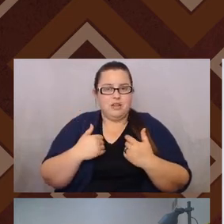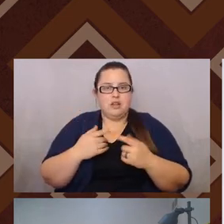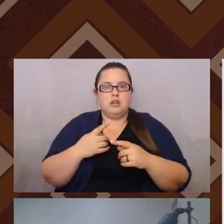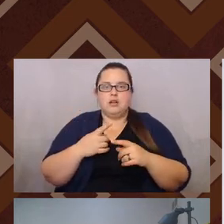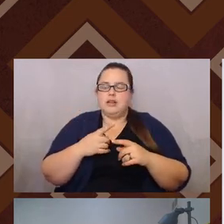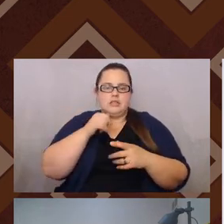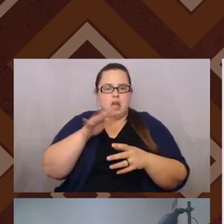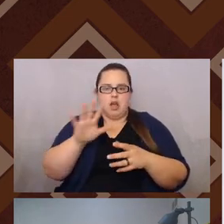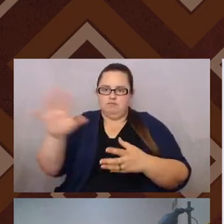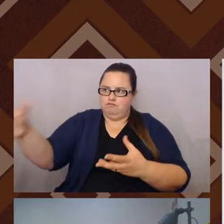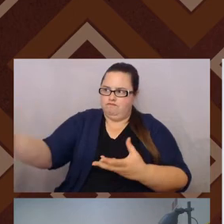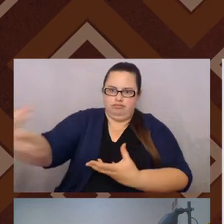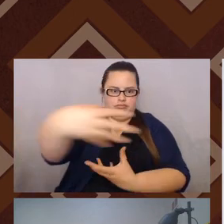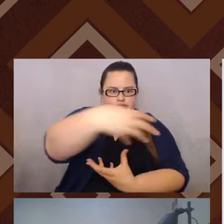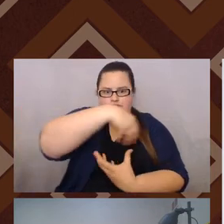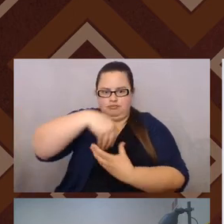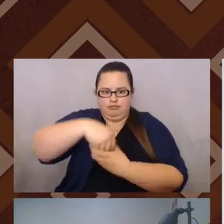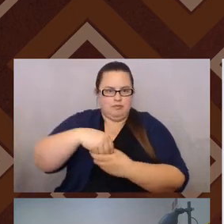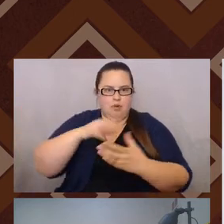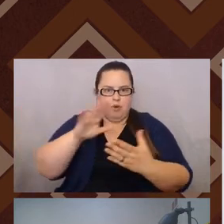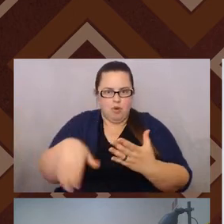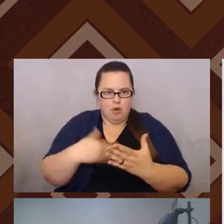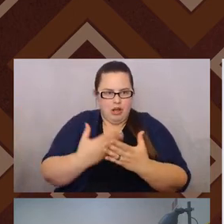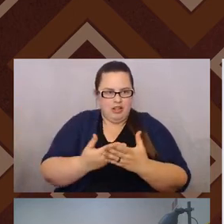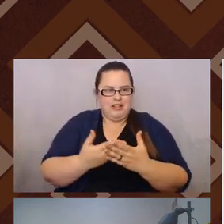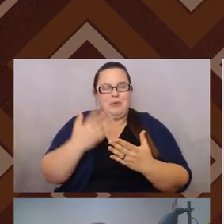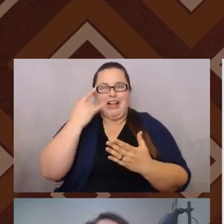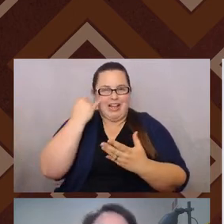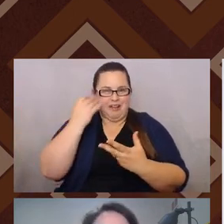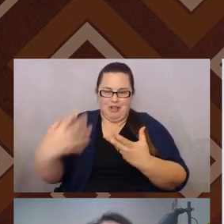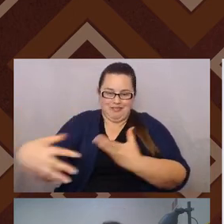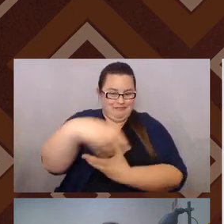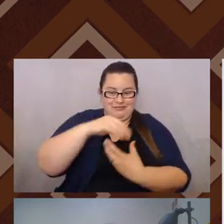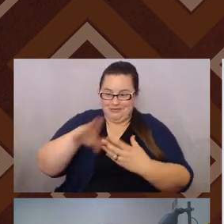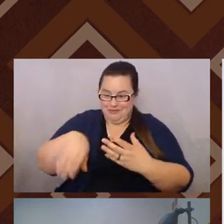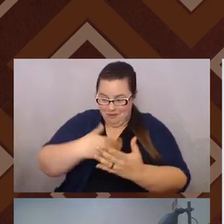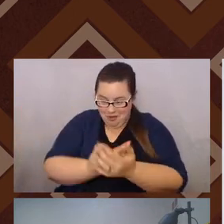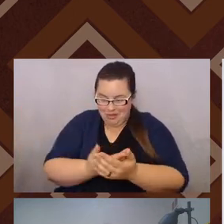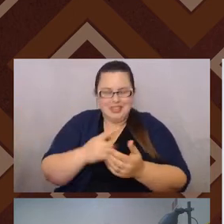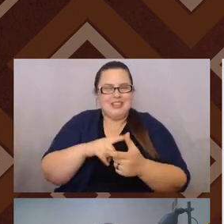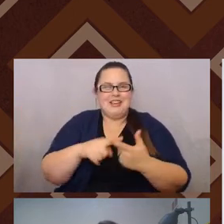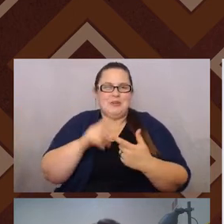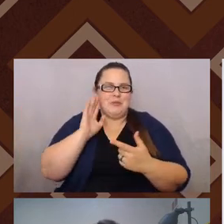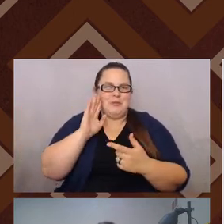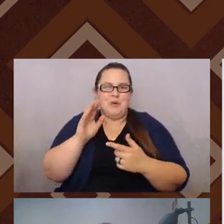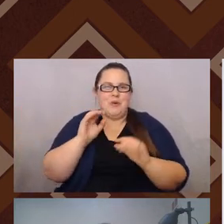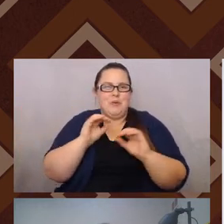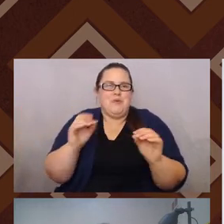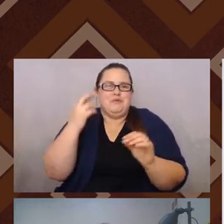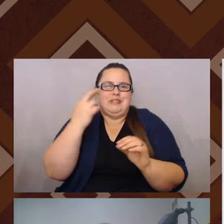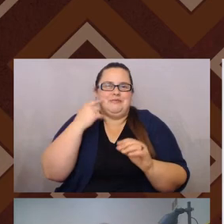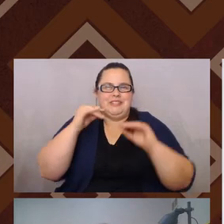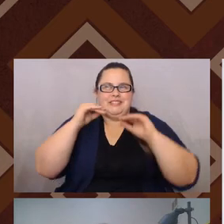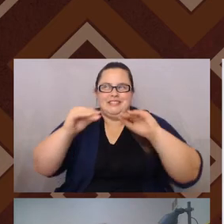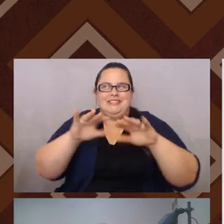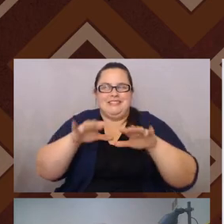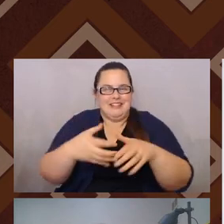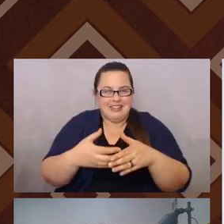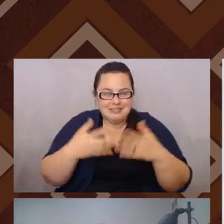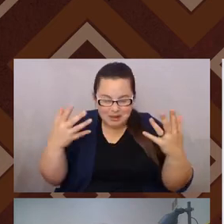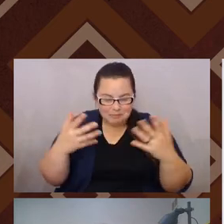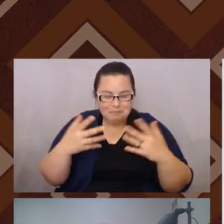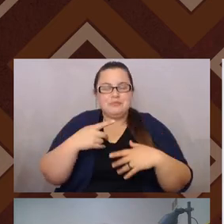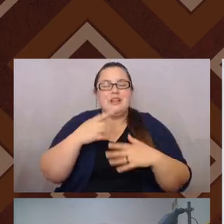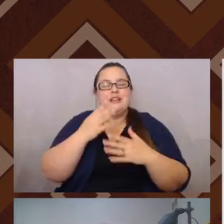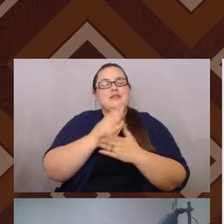to teach a discipline called Teconex Latinx studies. Um, these are just some issues that emerge. Uh, and I think they're